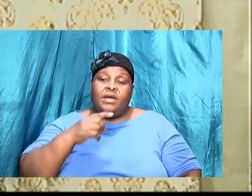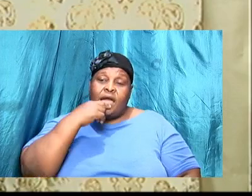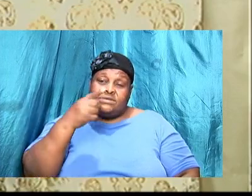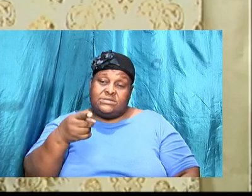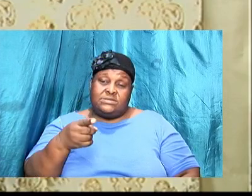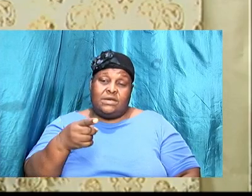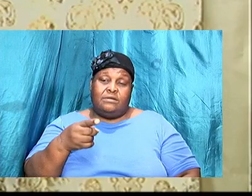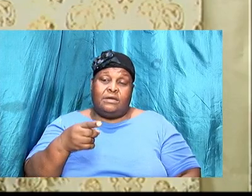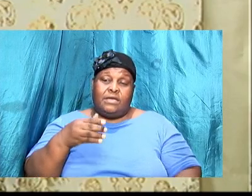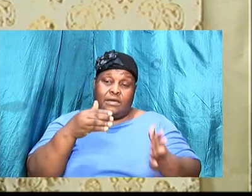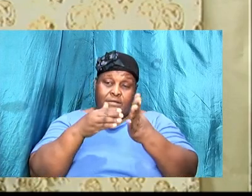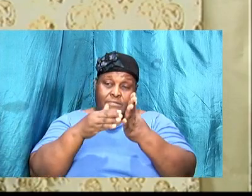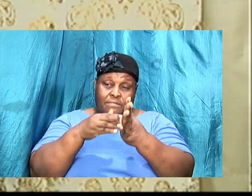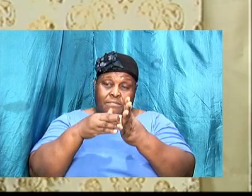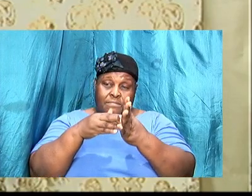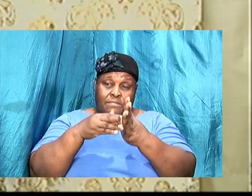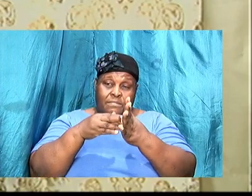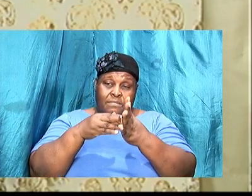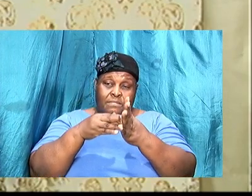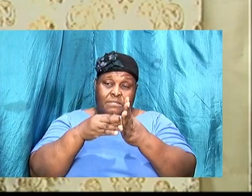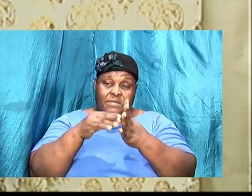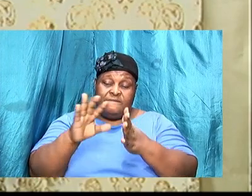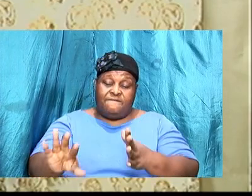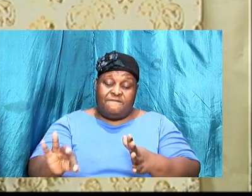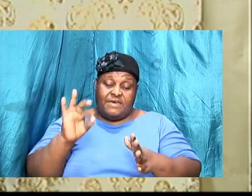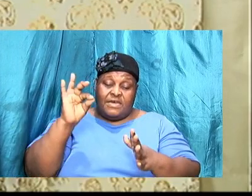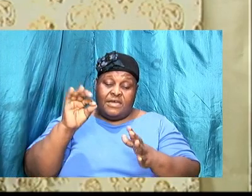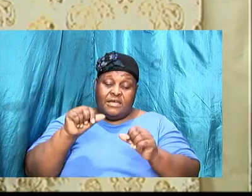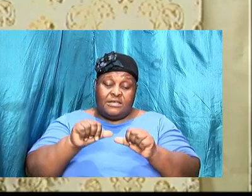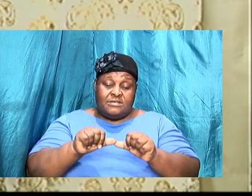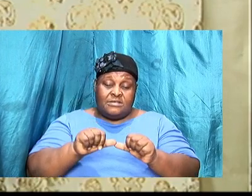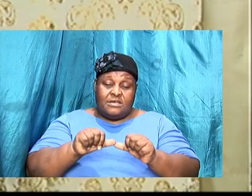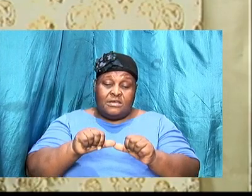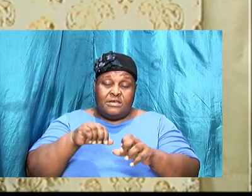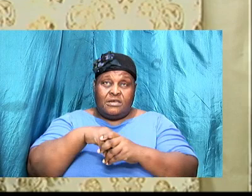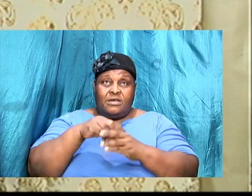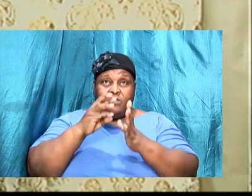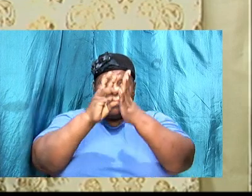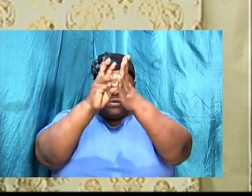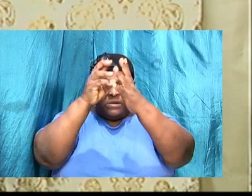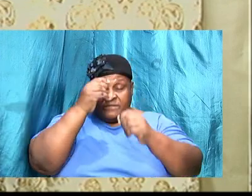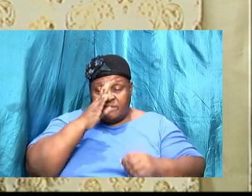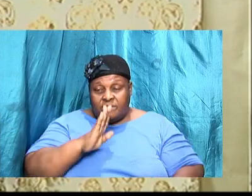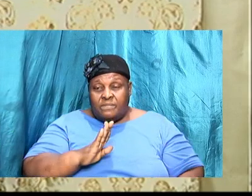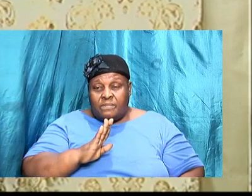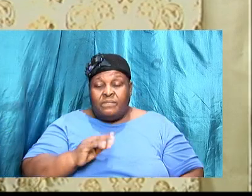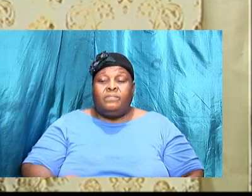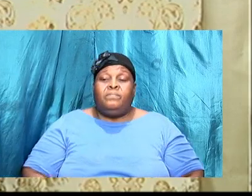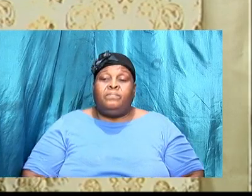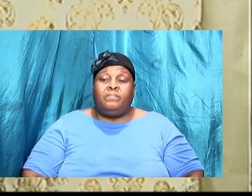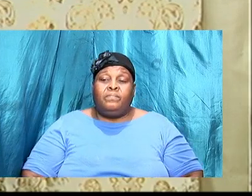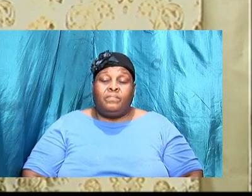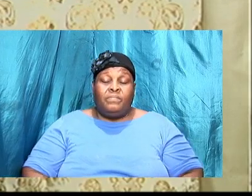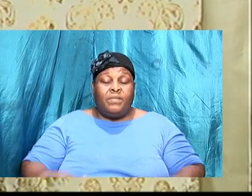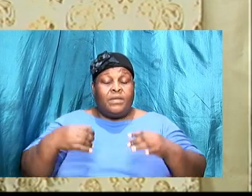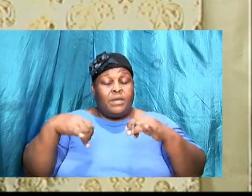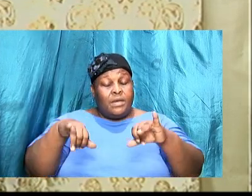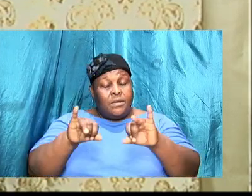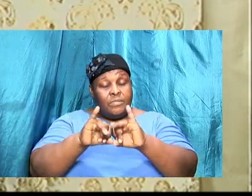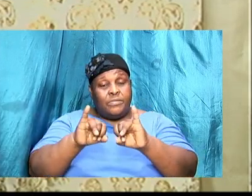been talking about finding and abiding in the will of the Lord. And it is important